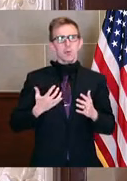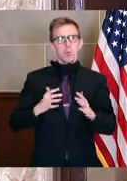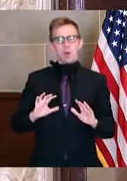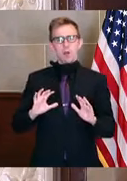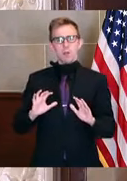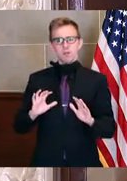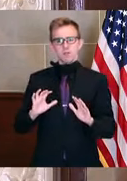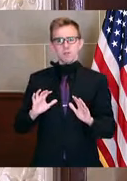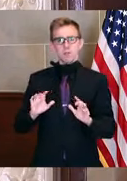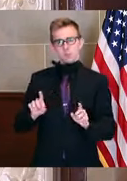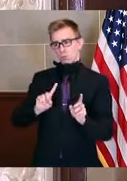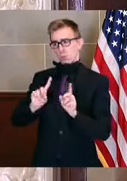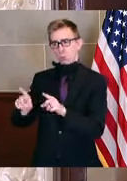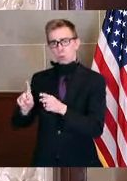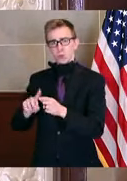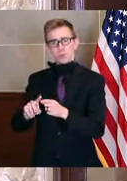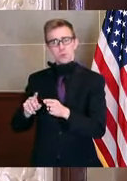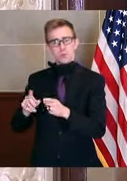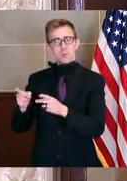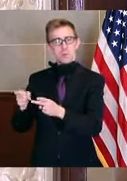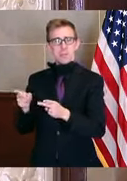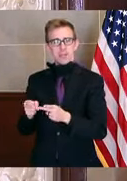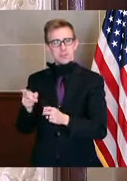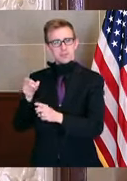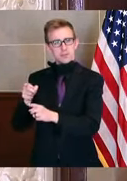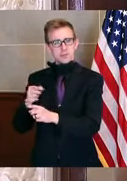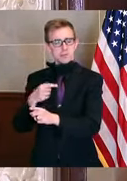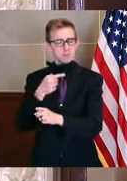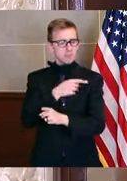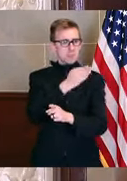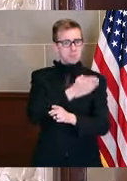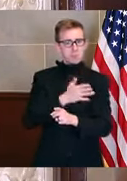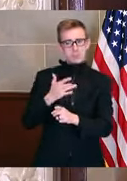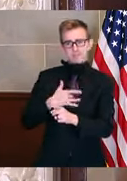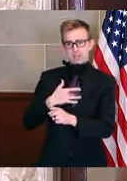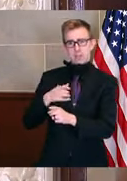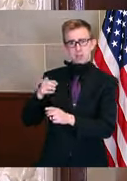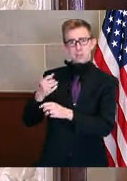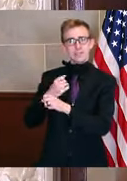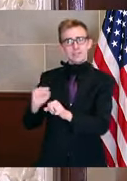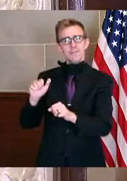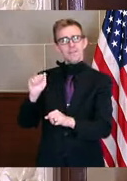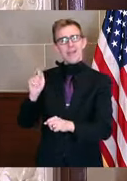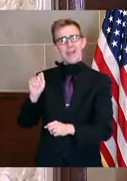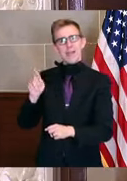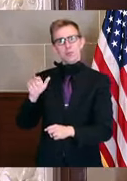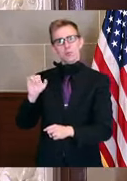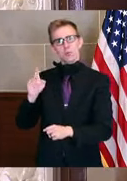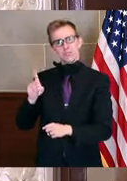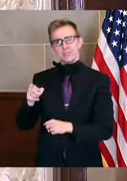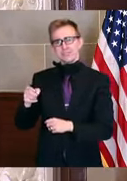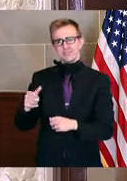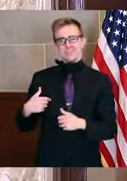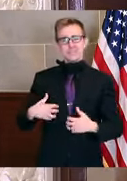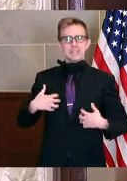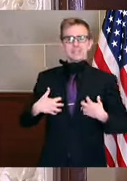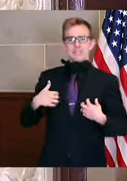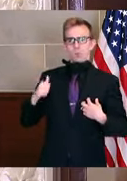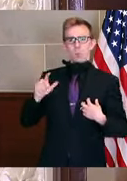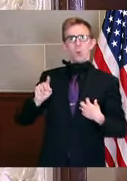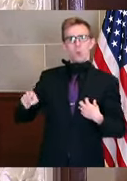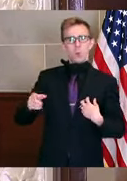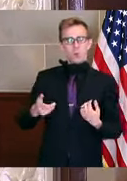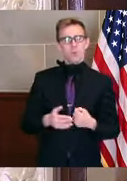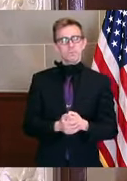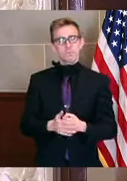frequent or go to a place in which they think their safety is being put at risk. And as the governor said, COVID